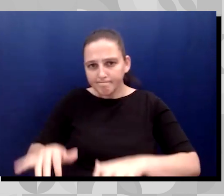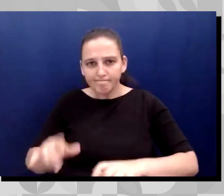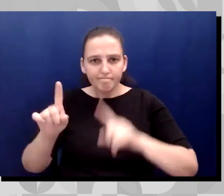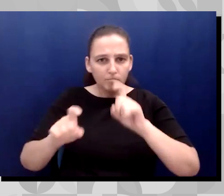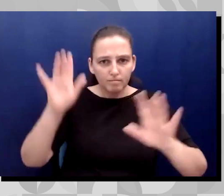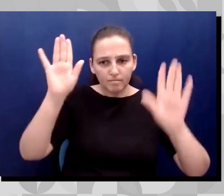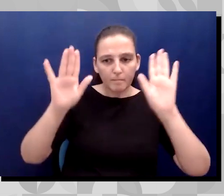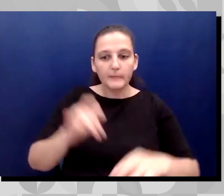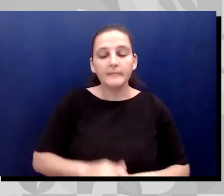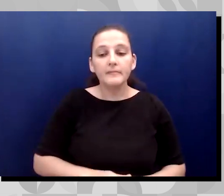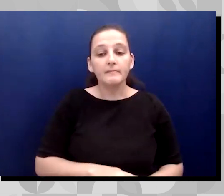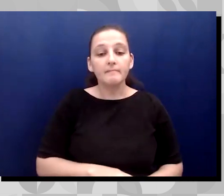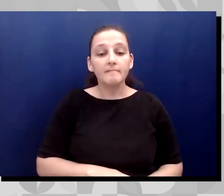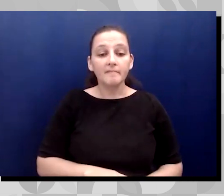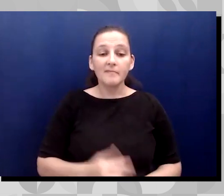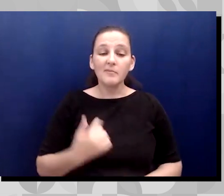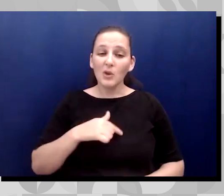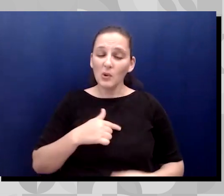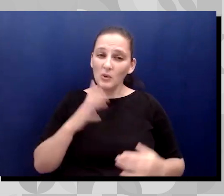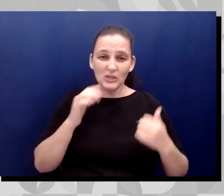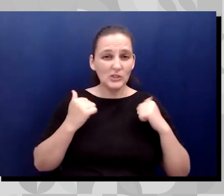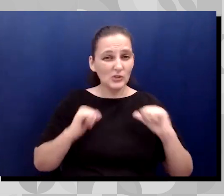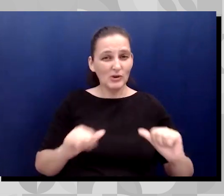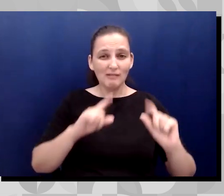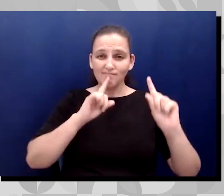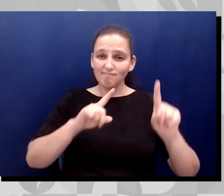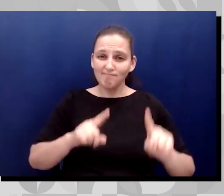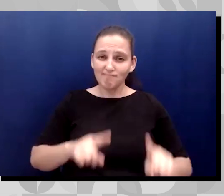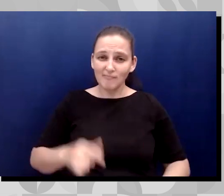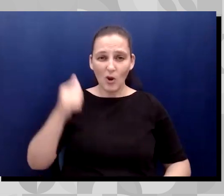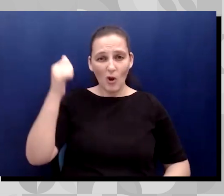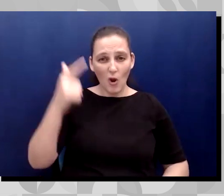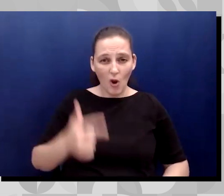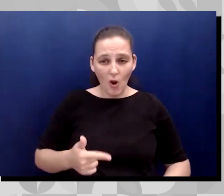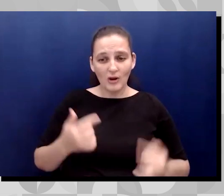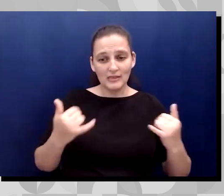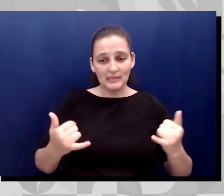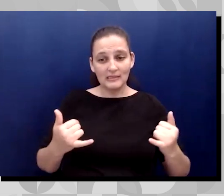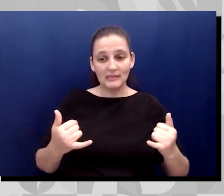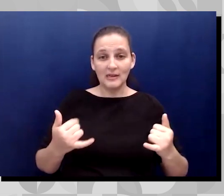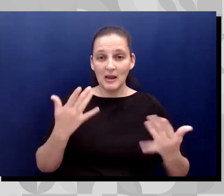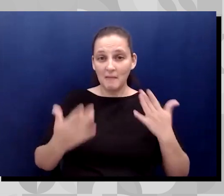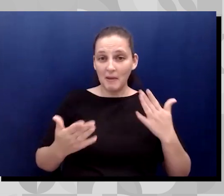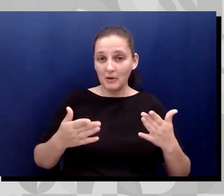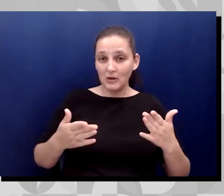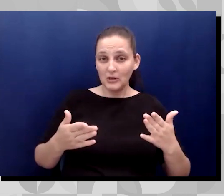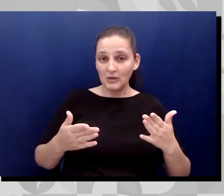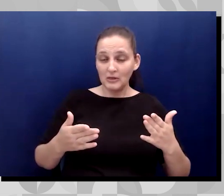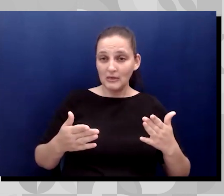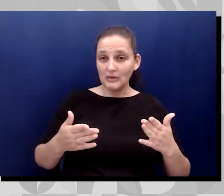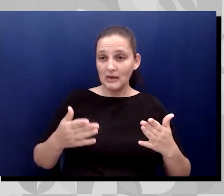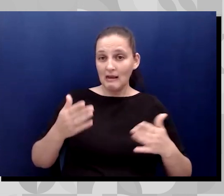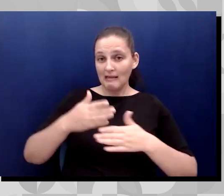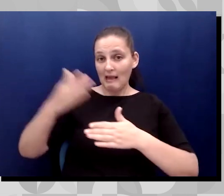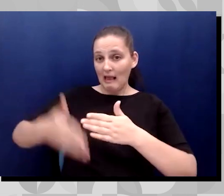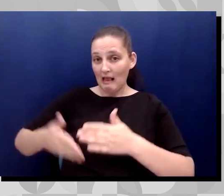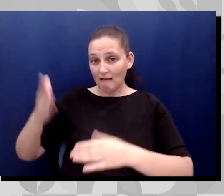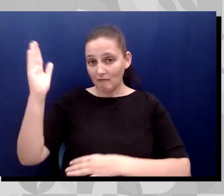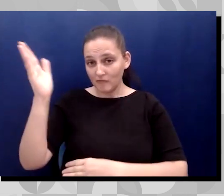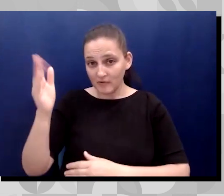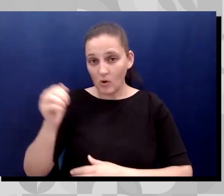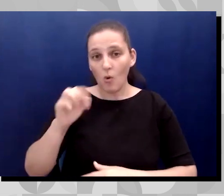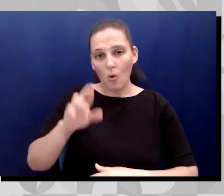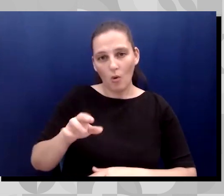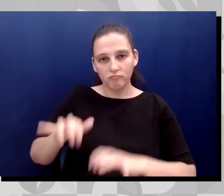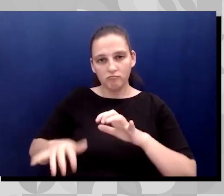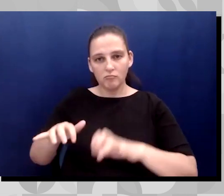Now, we will try to answer all of your questions either at the end of the program, via in the chat box, and also in a follow-up